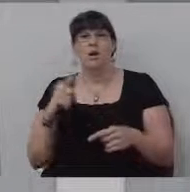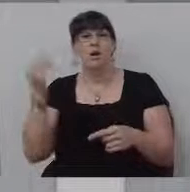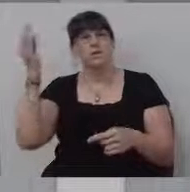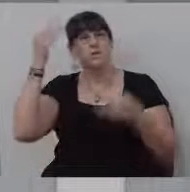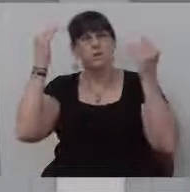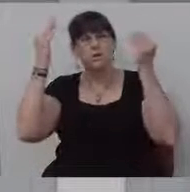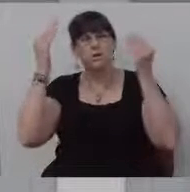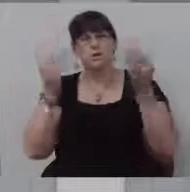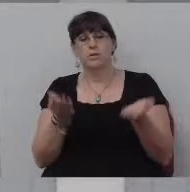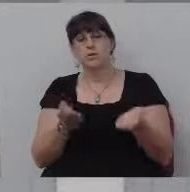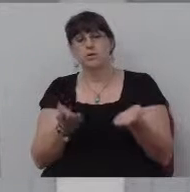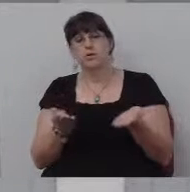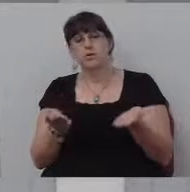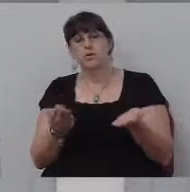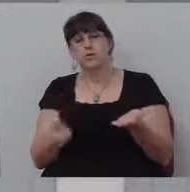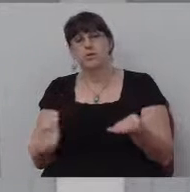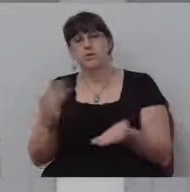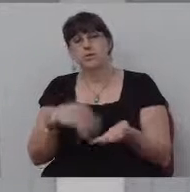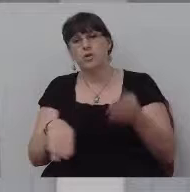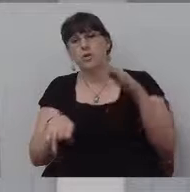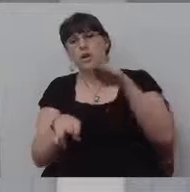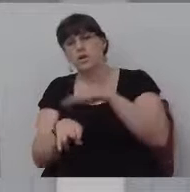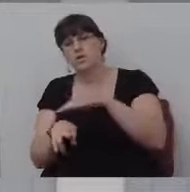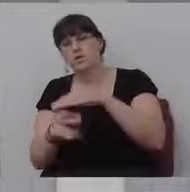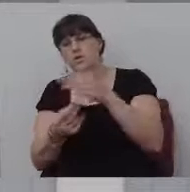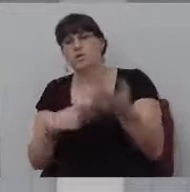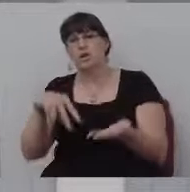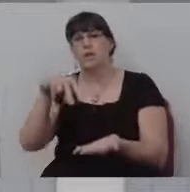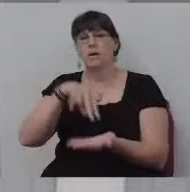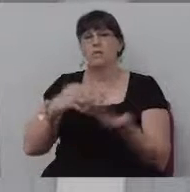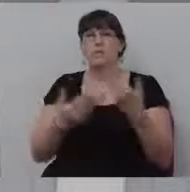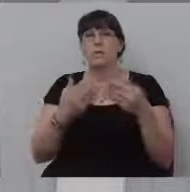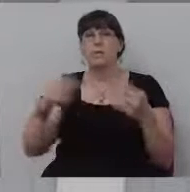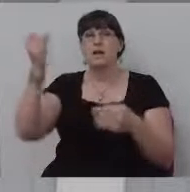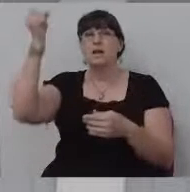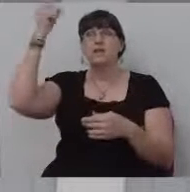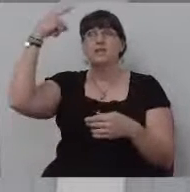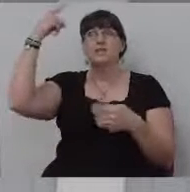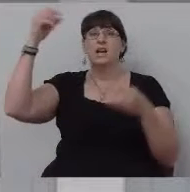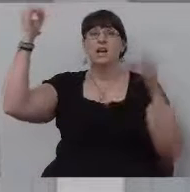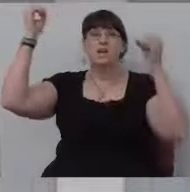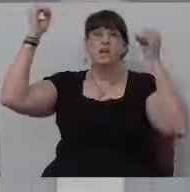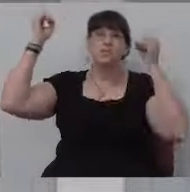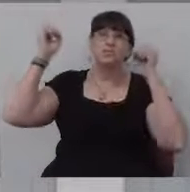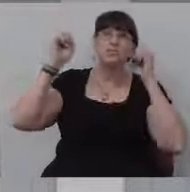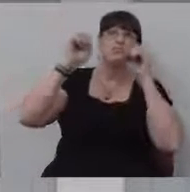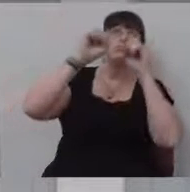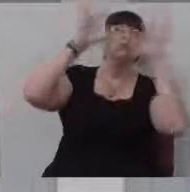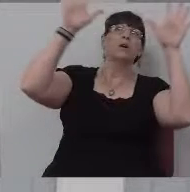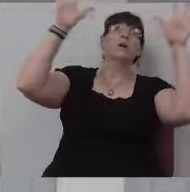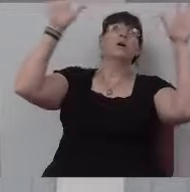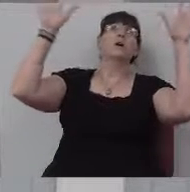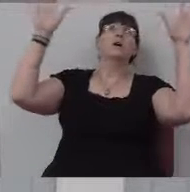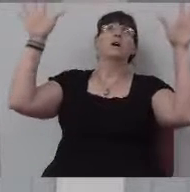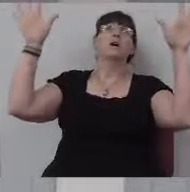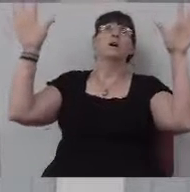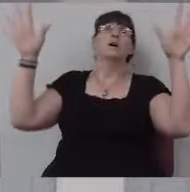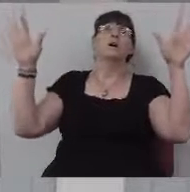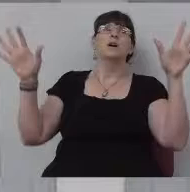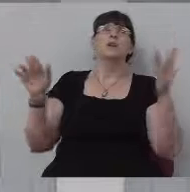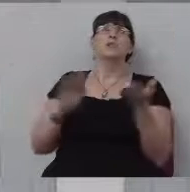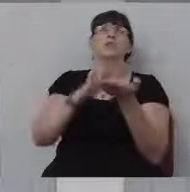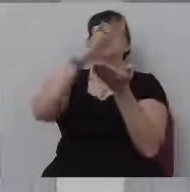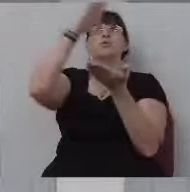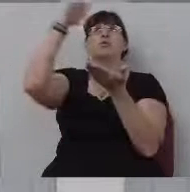go under, you come back up, maybe the, like the sun shines through the building and lights, you know, there's special glowing lights from heaven